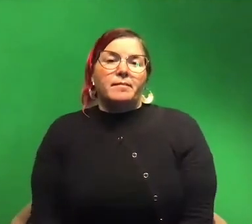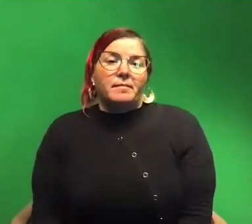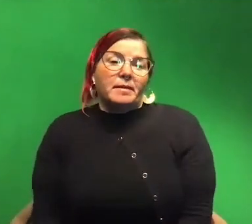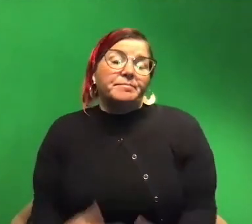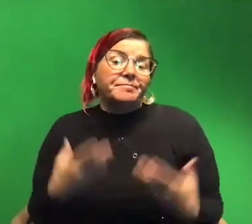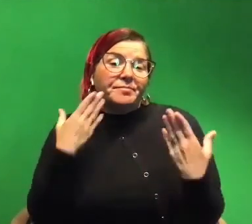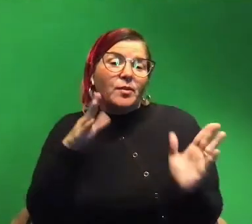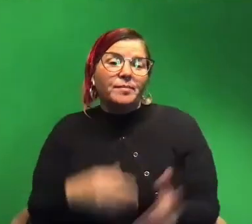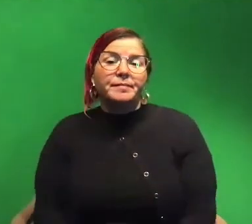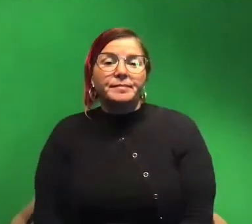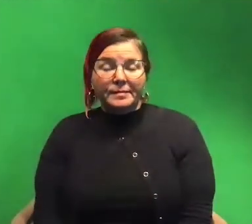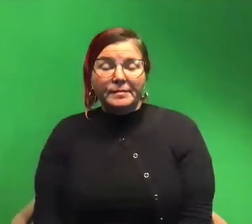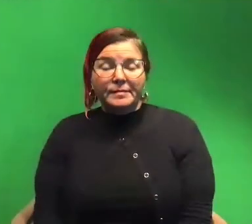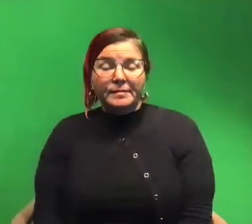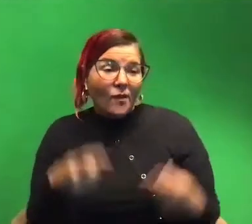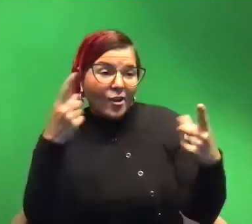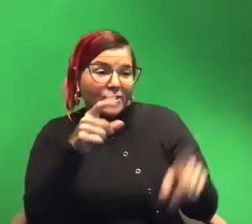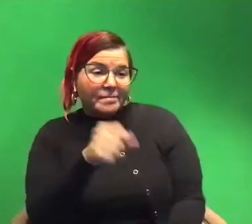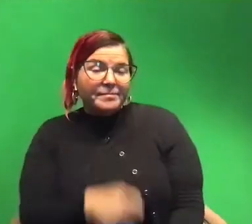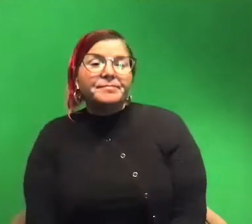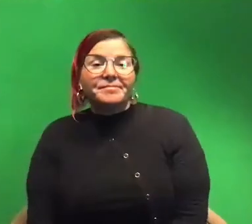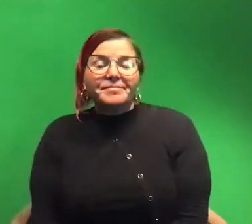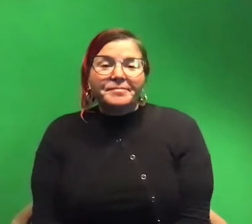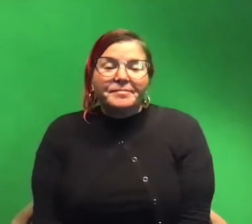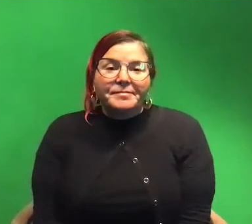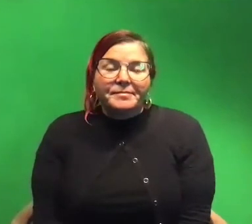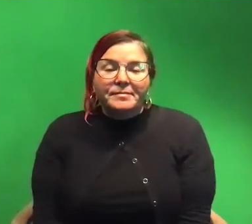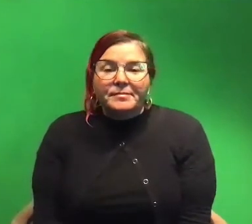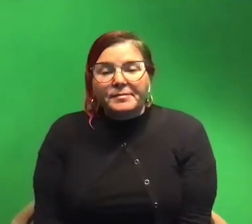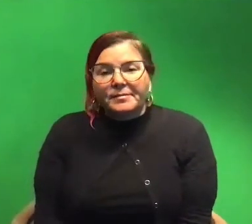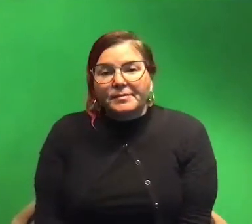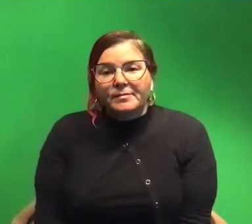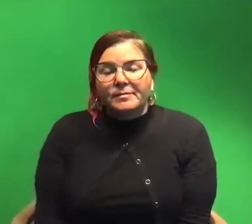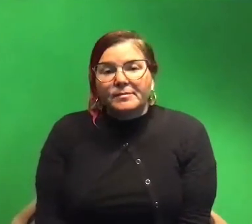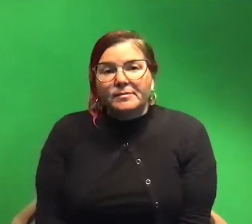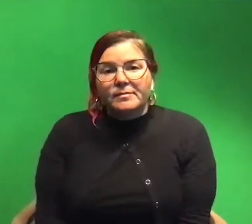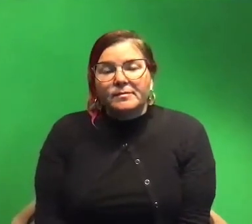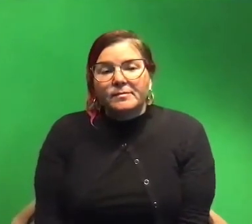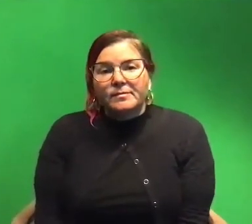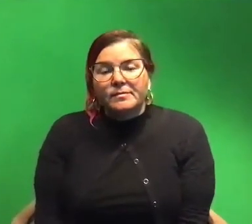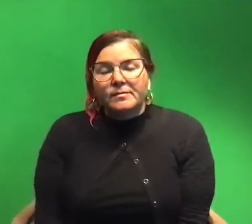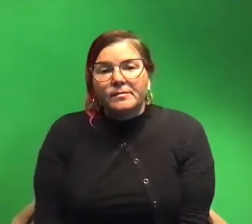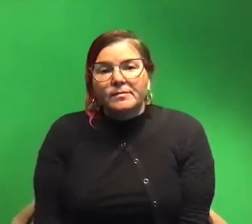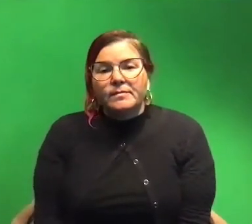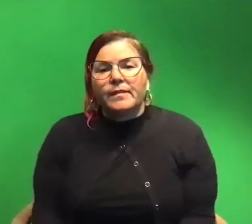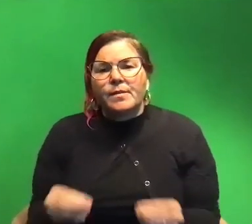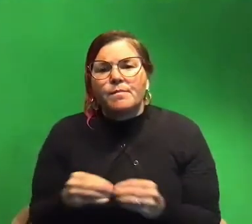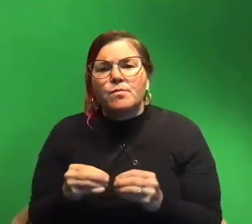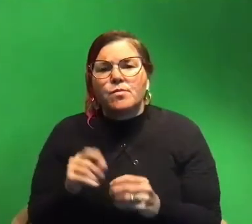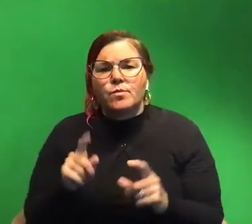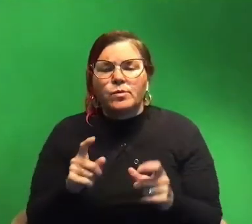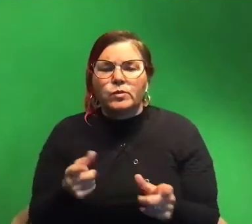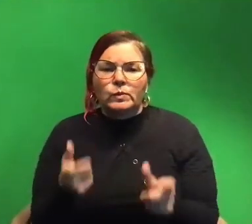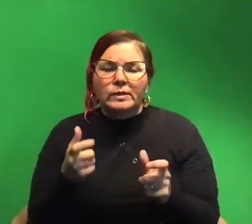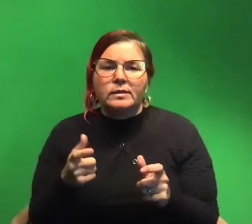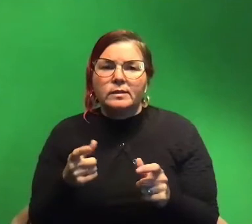yeah i agree cool um okay let's see if there's any more questions we can answer quickly because